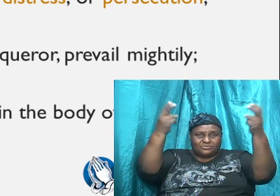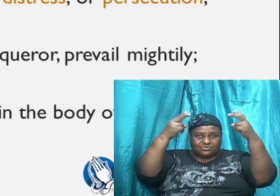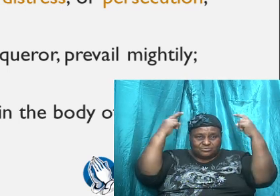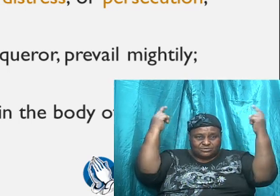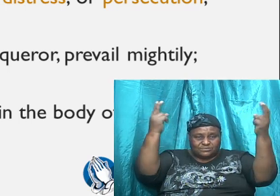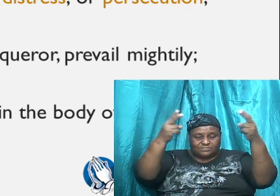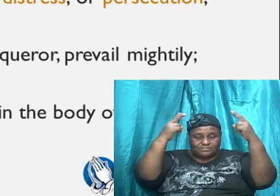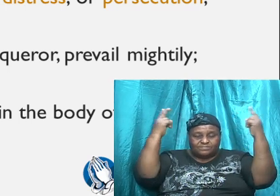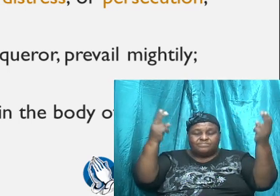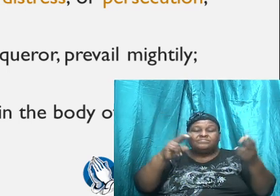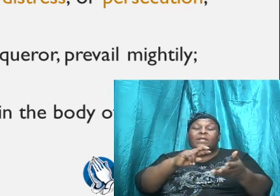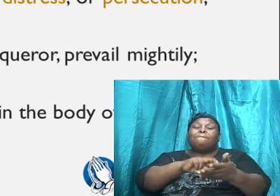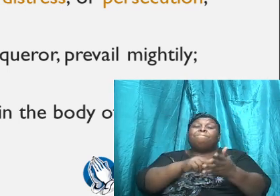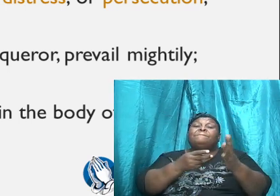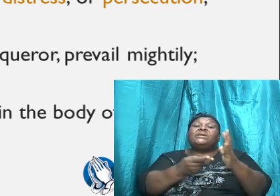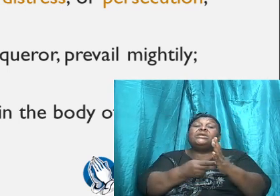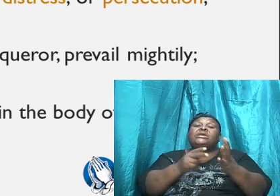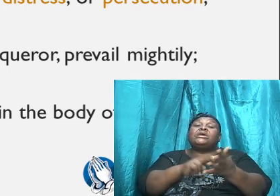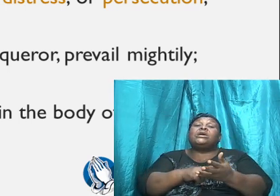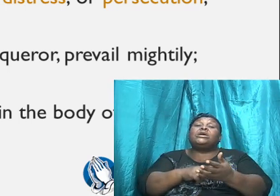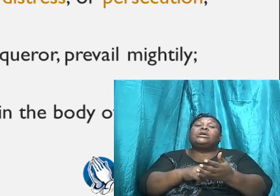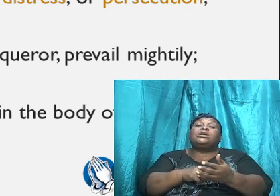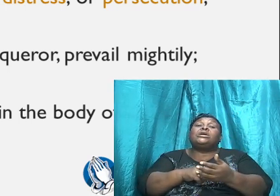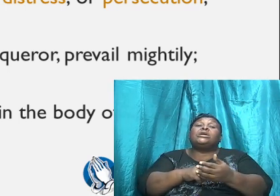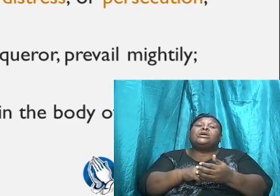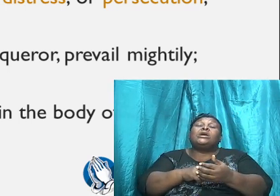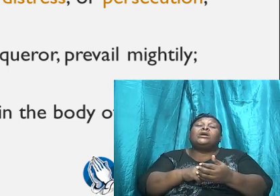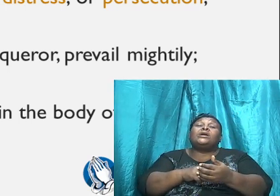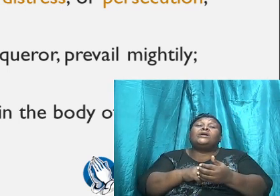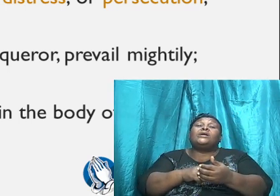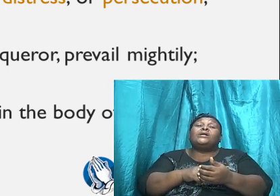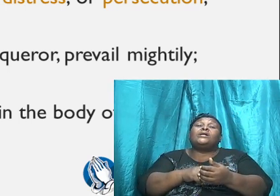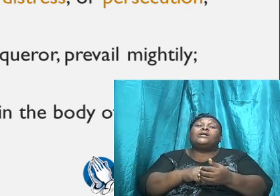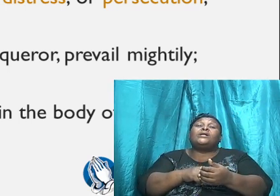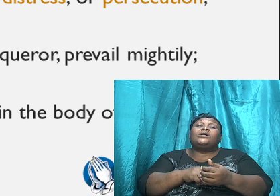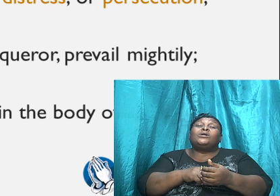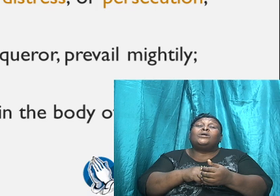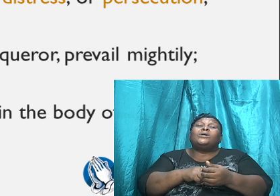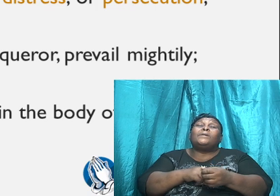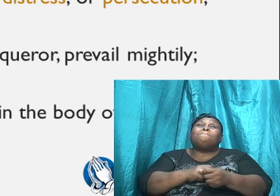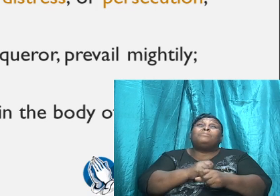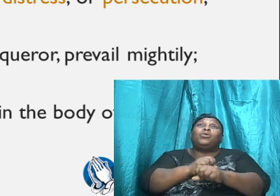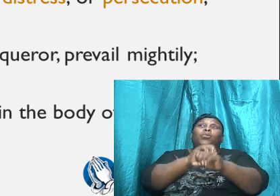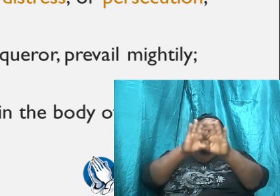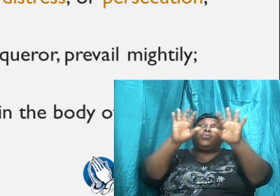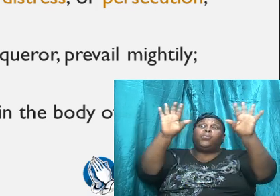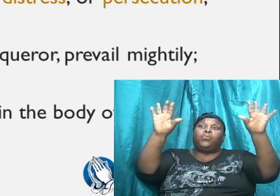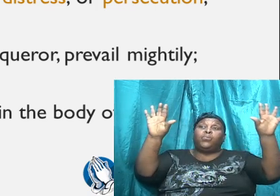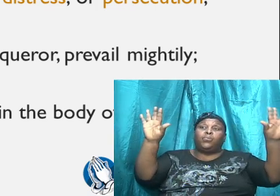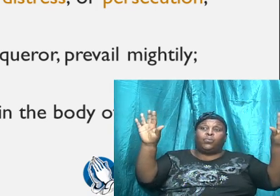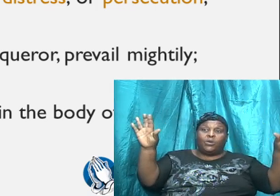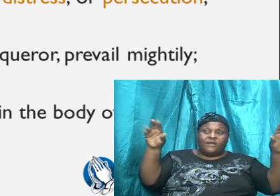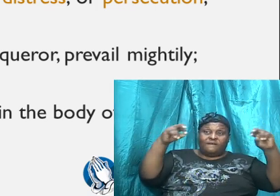it means a blowout, he is saying that, look here,